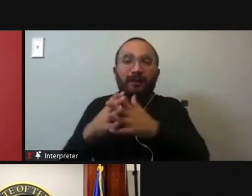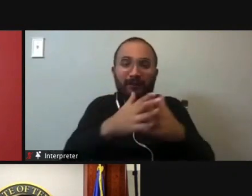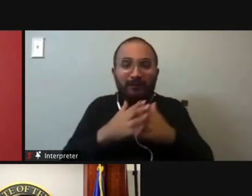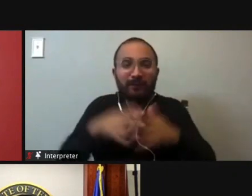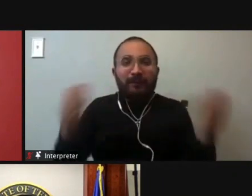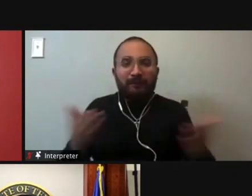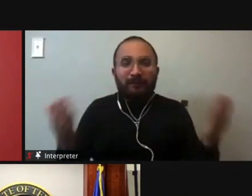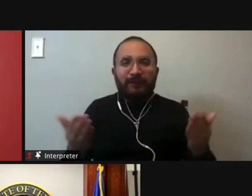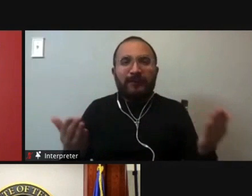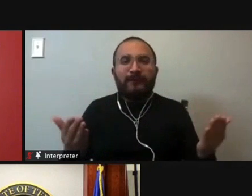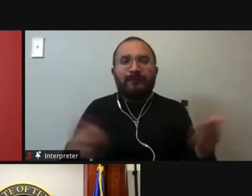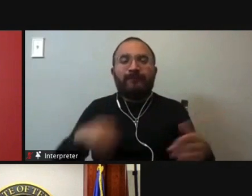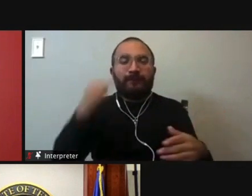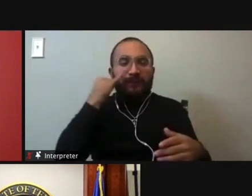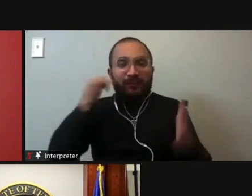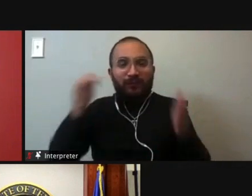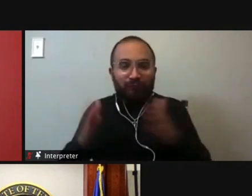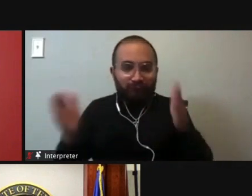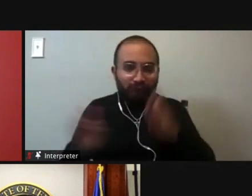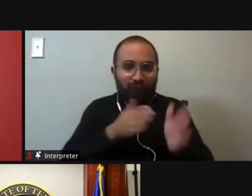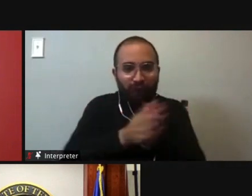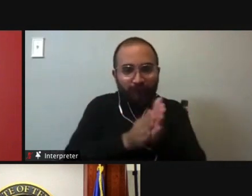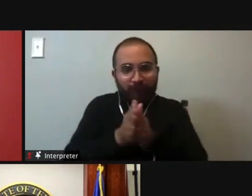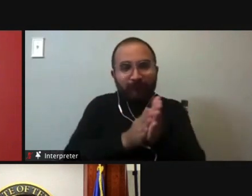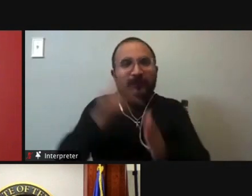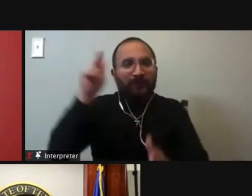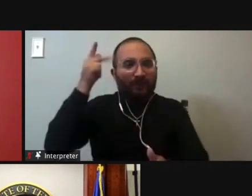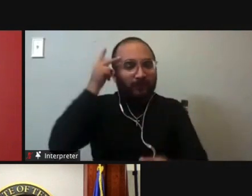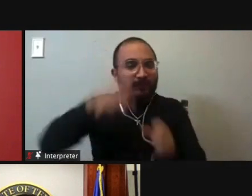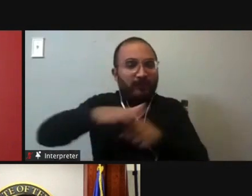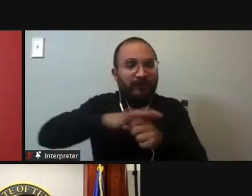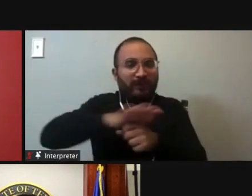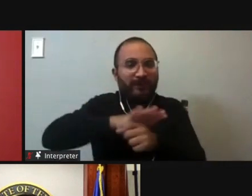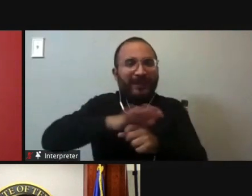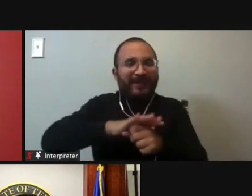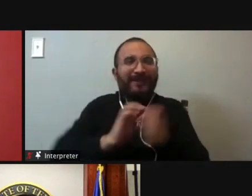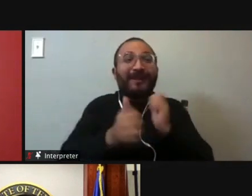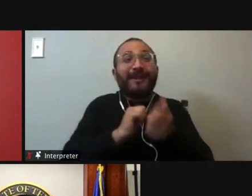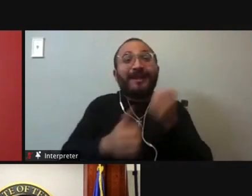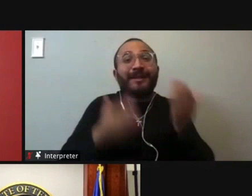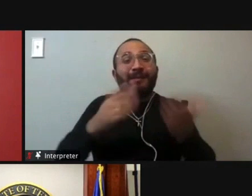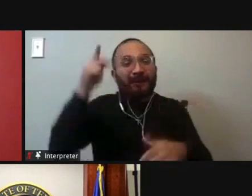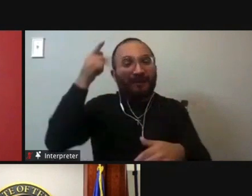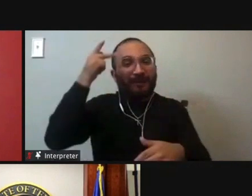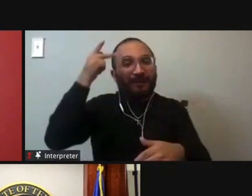you were prepared to enter the political arena as astute candidates, and maybe political operatives, you